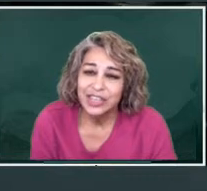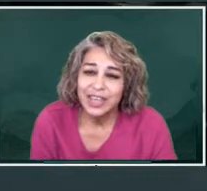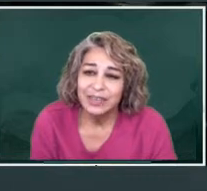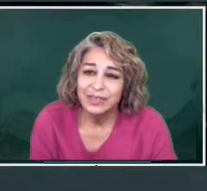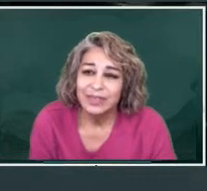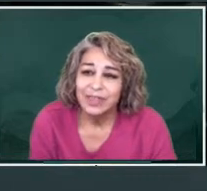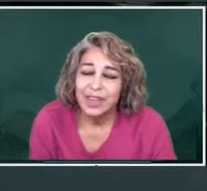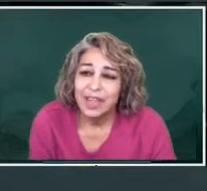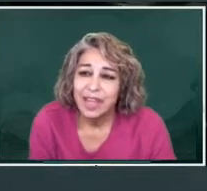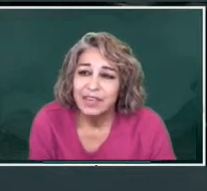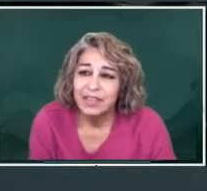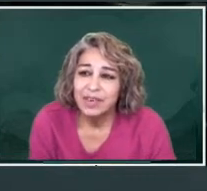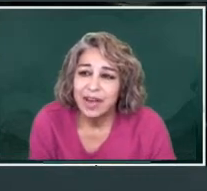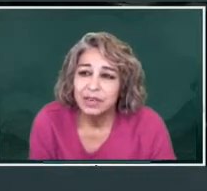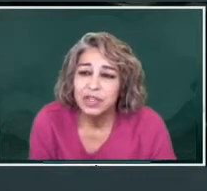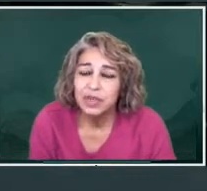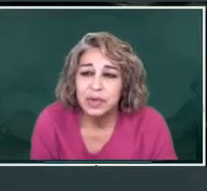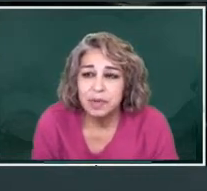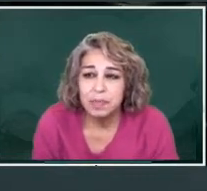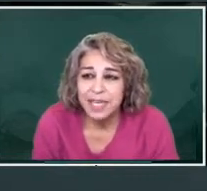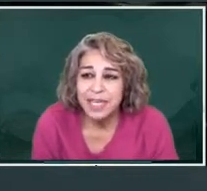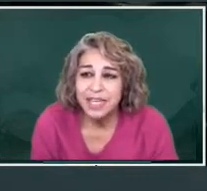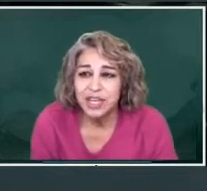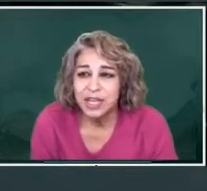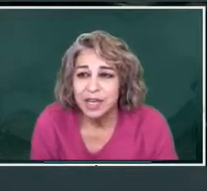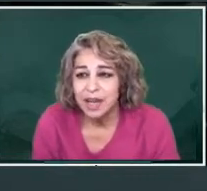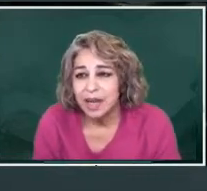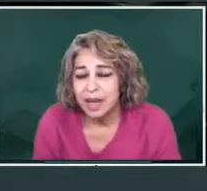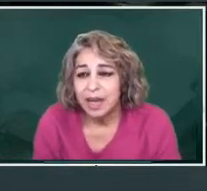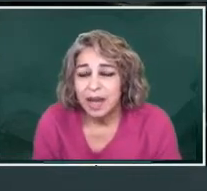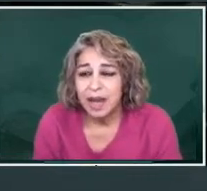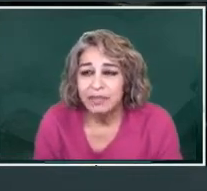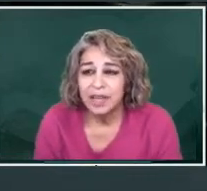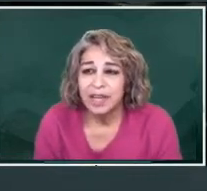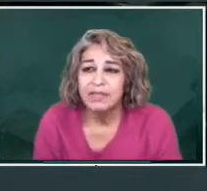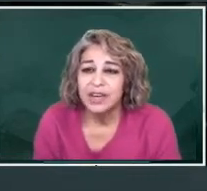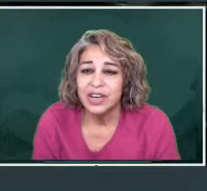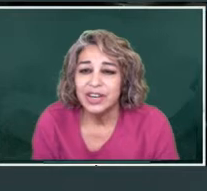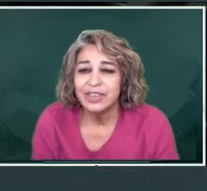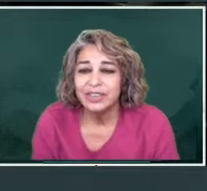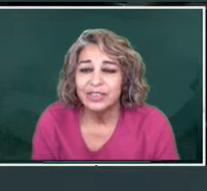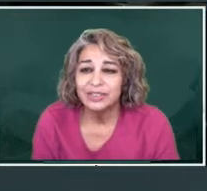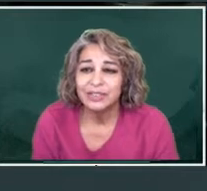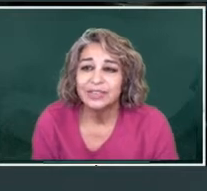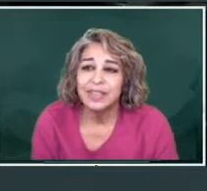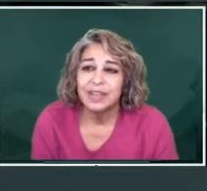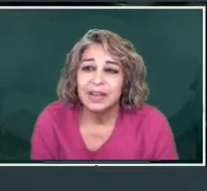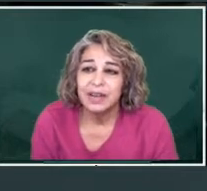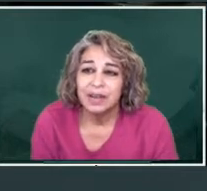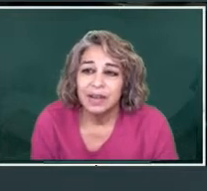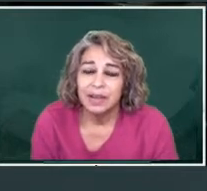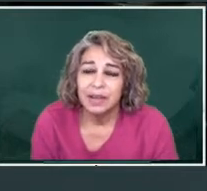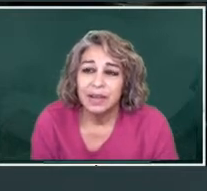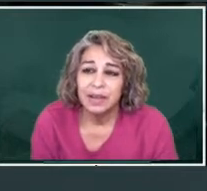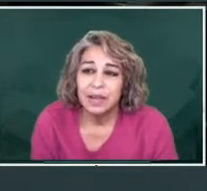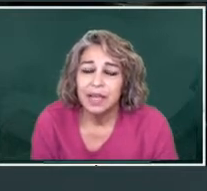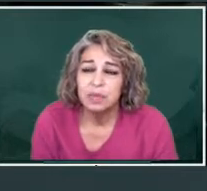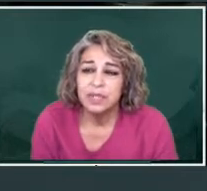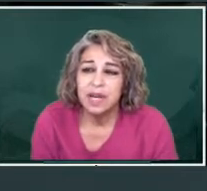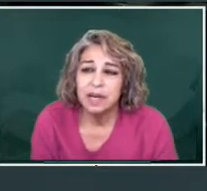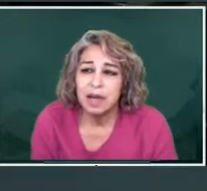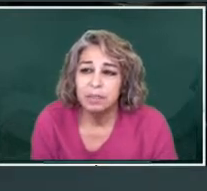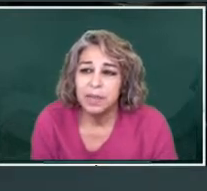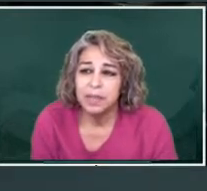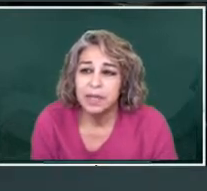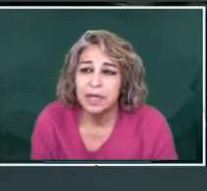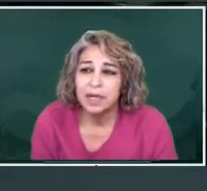Additionally, here in Durango, due to the petition of the governor, it